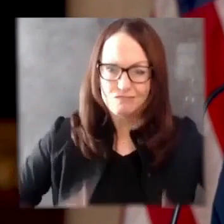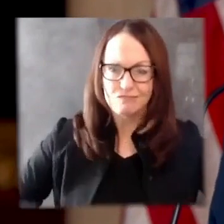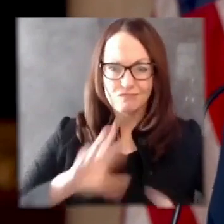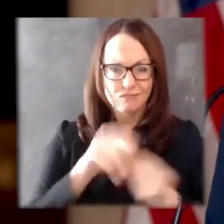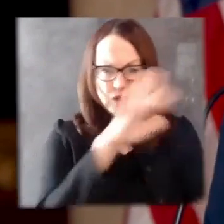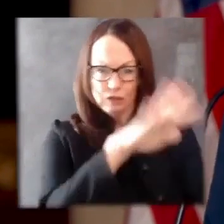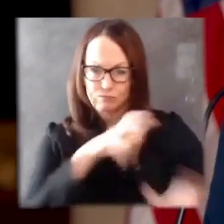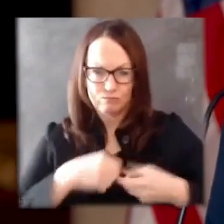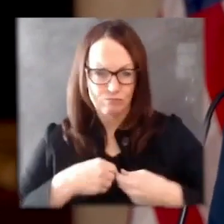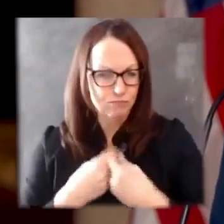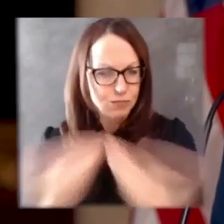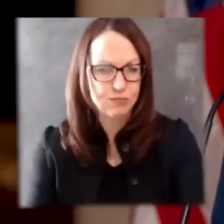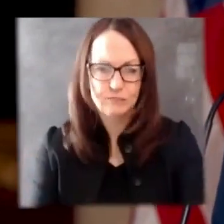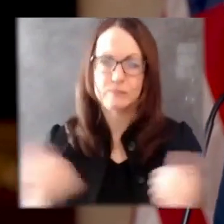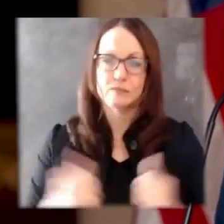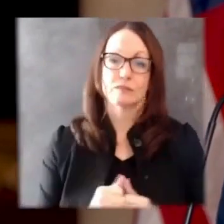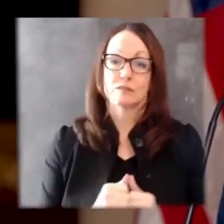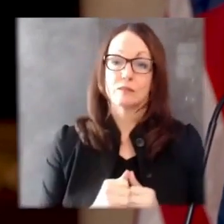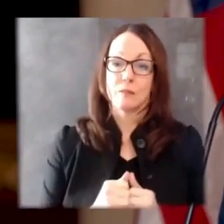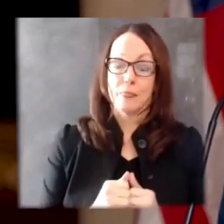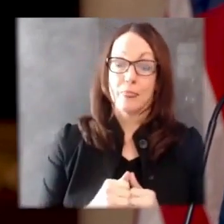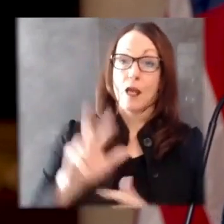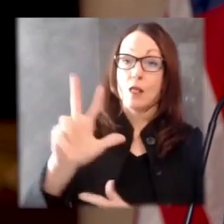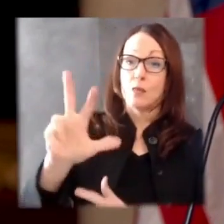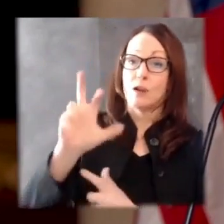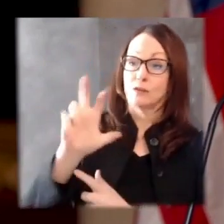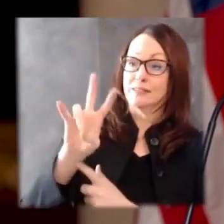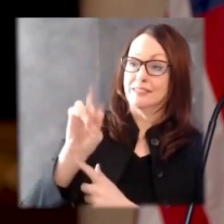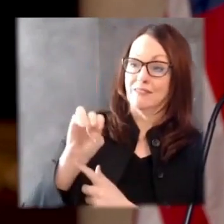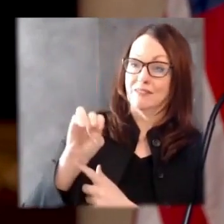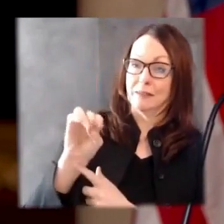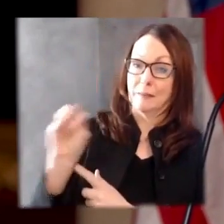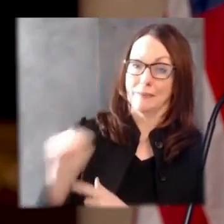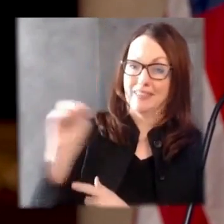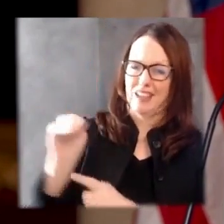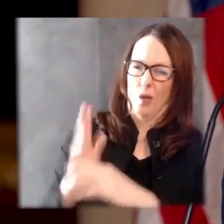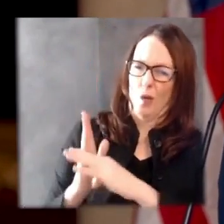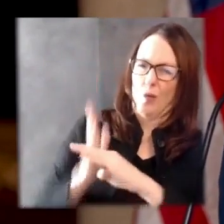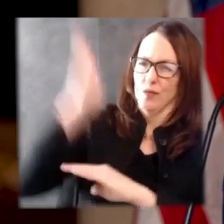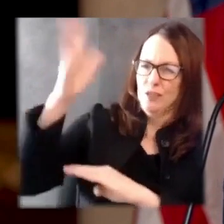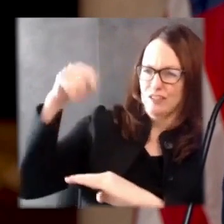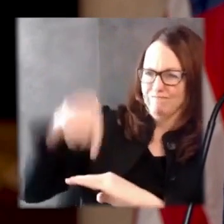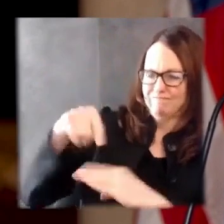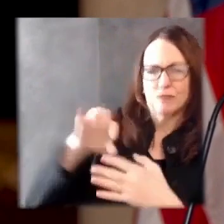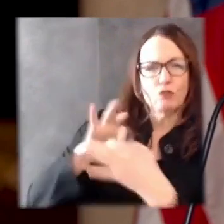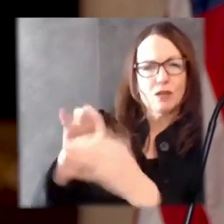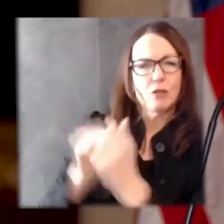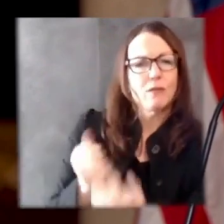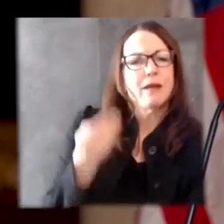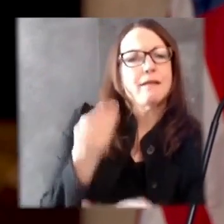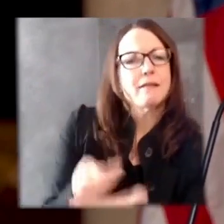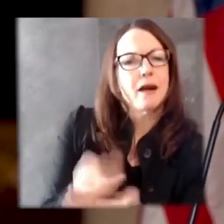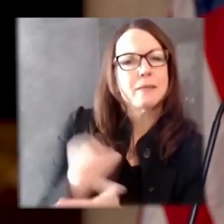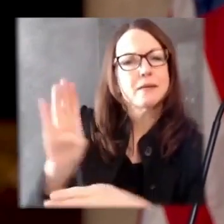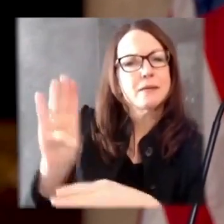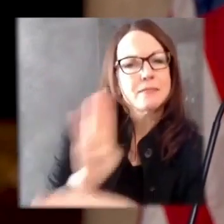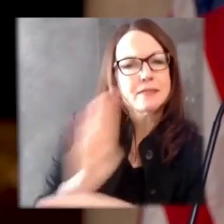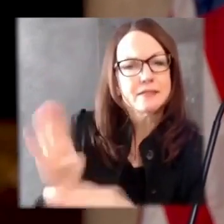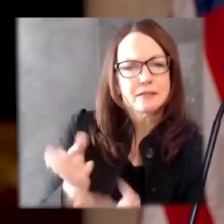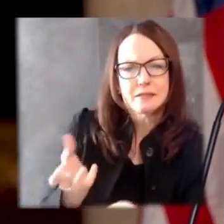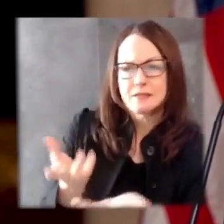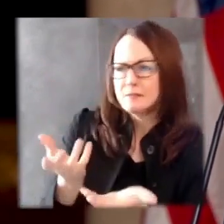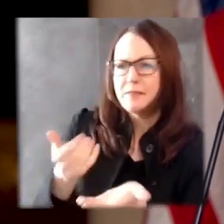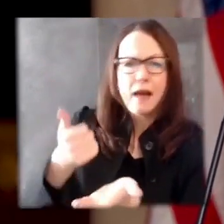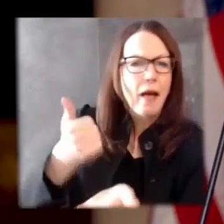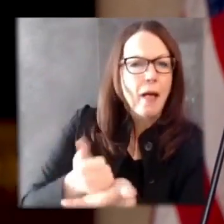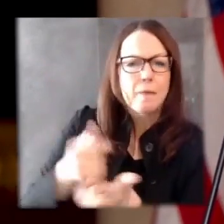$370 million to help stabilize our economy and support nearly 53,000 of our small businesses,